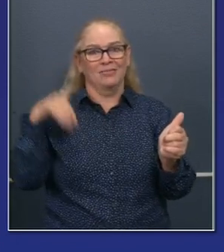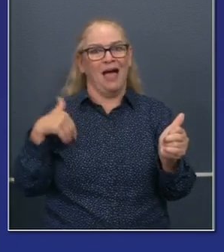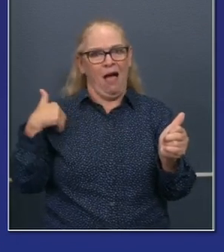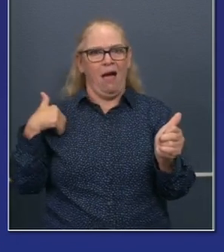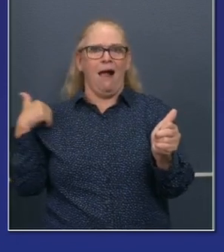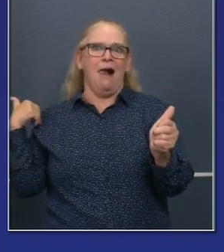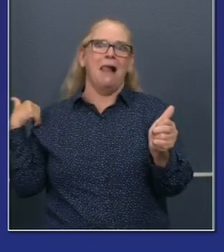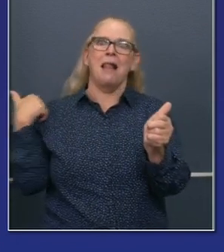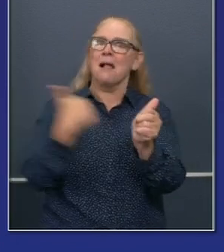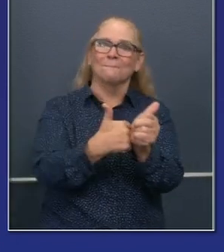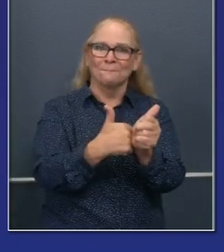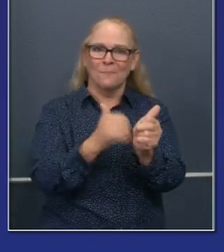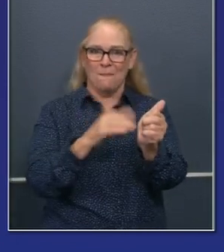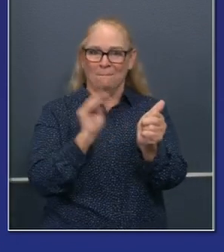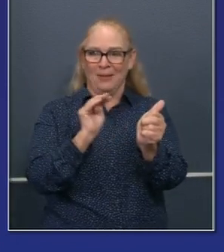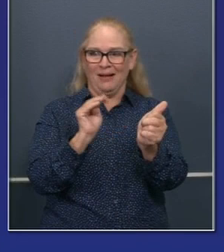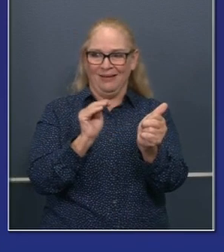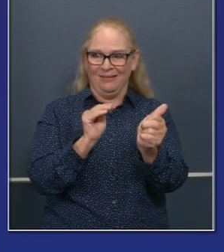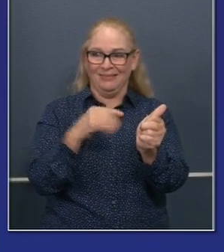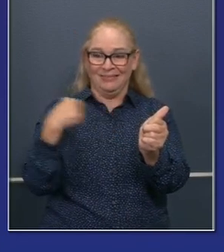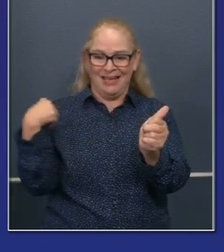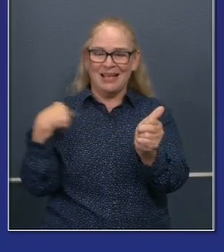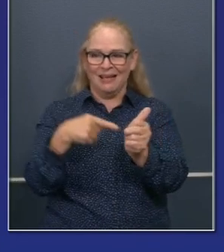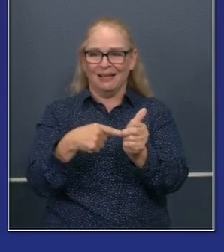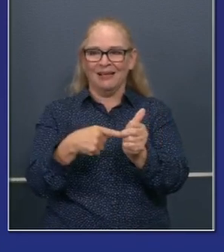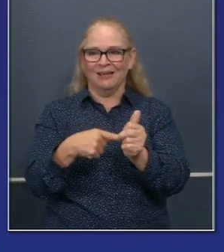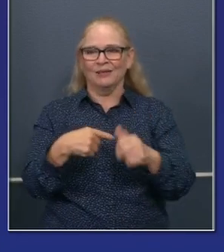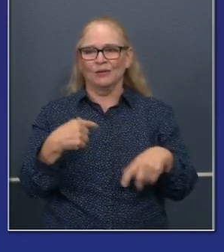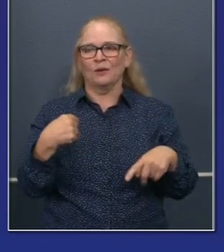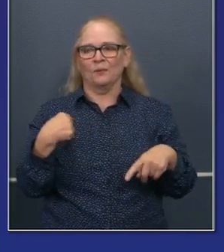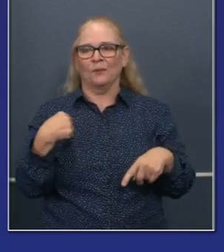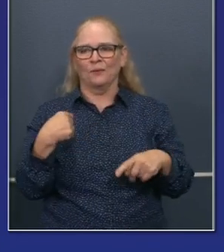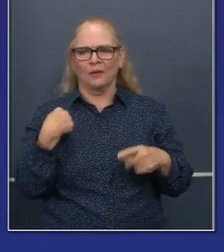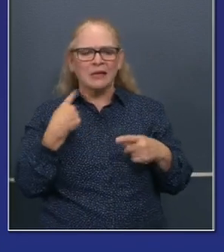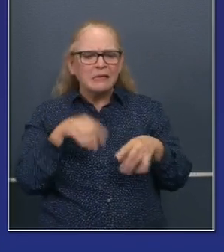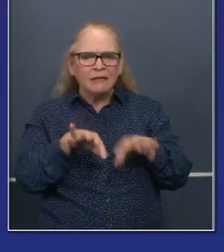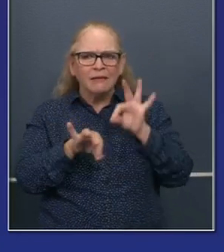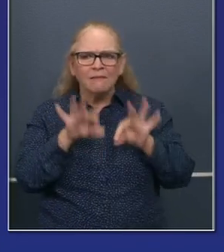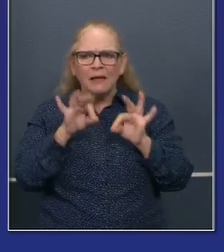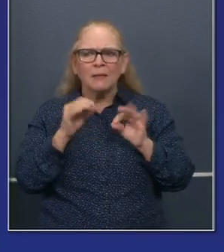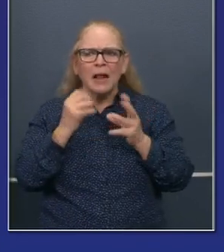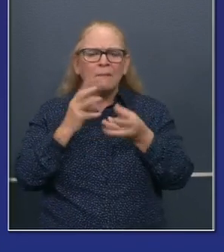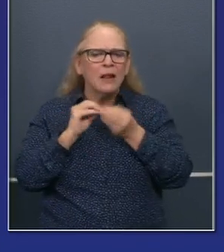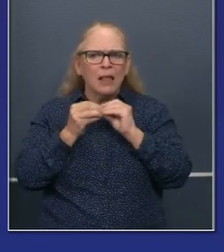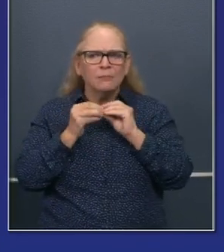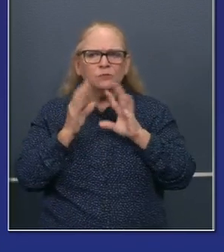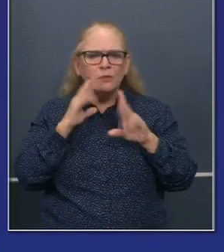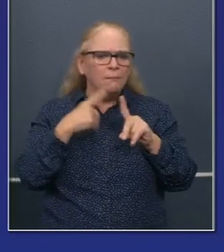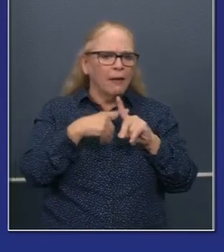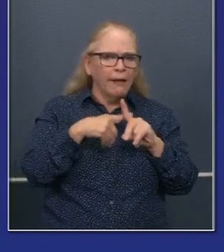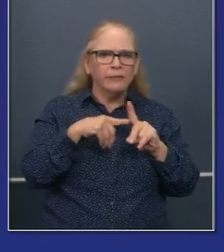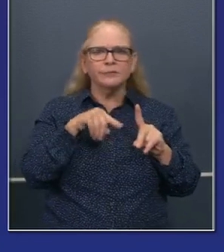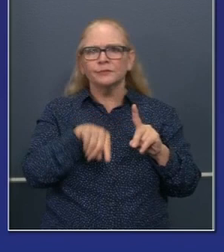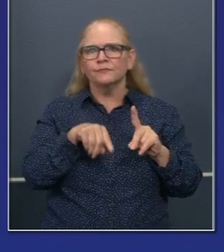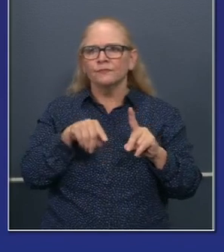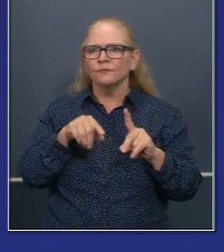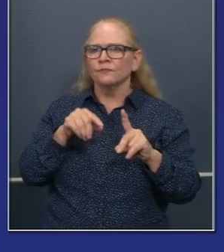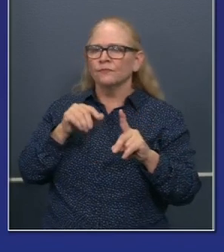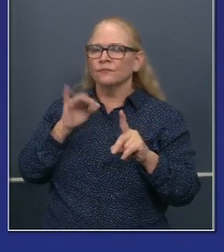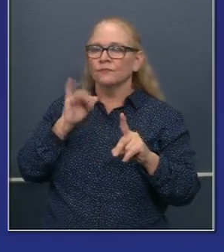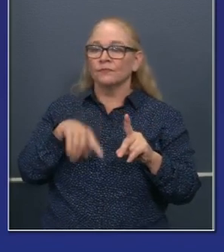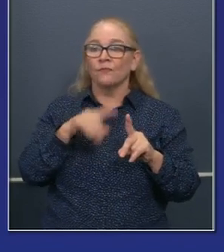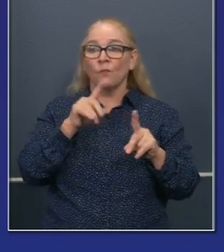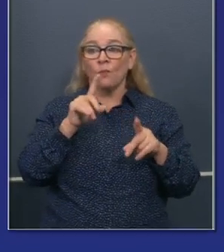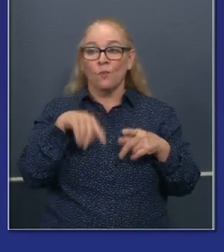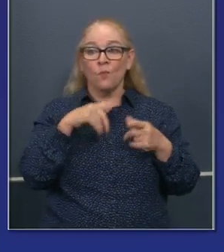figure out total number of positives we have, and then begin to stack those positives on the actual dates those numbers